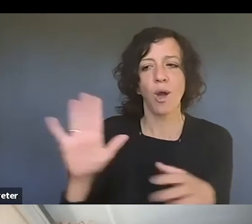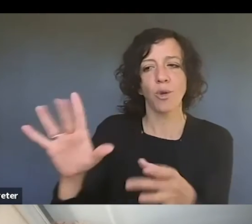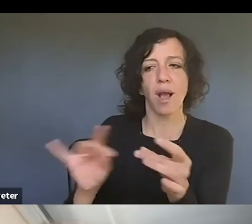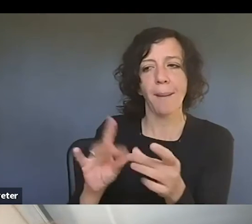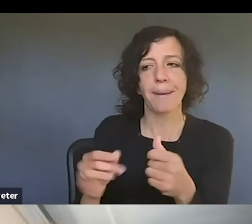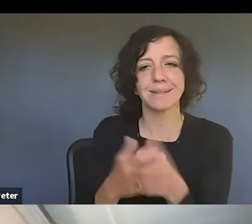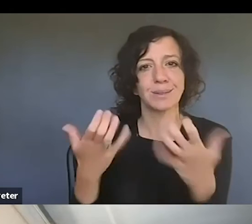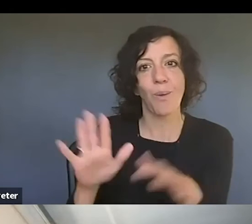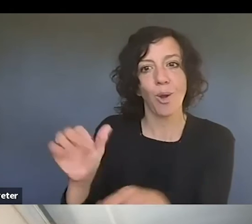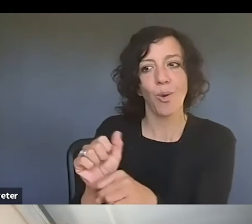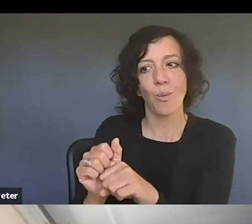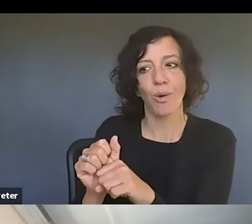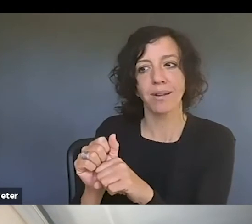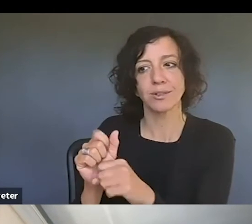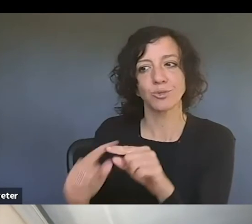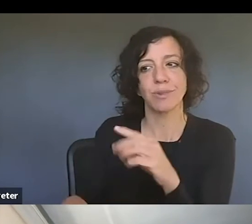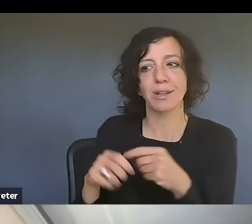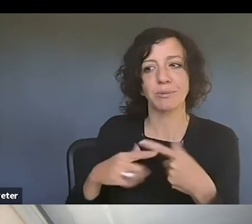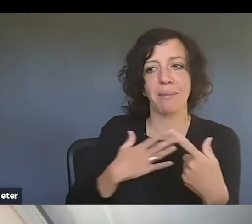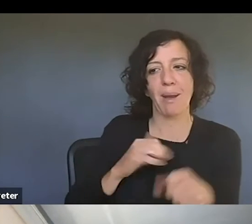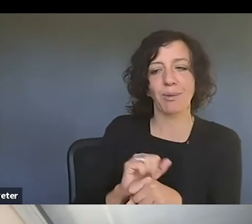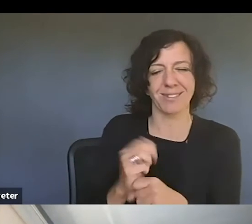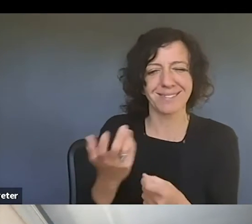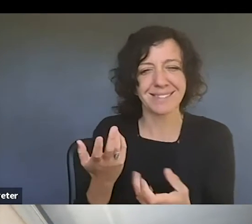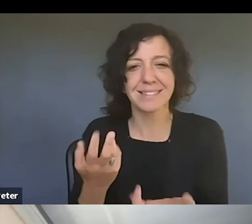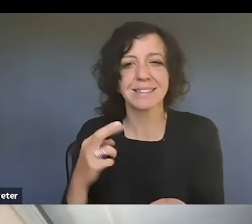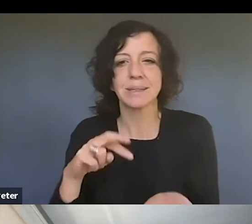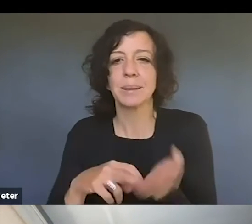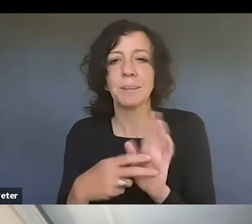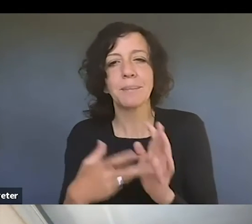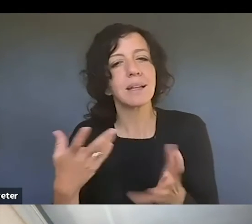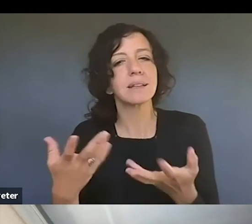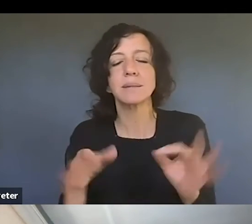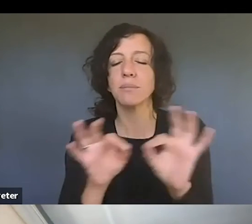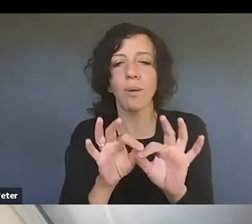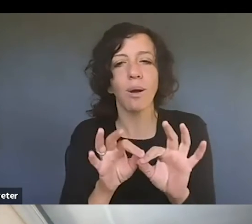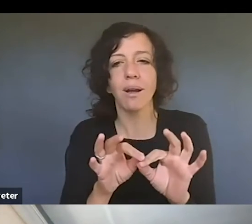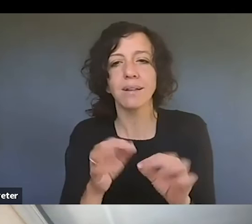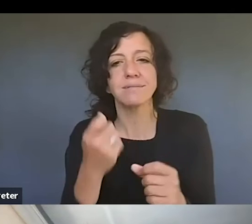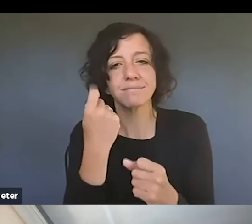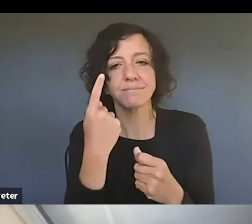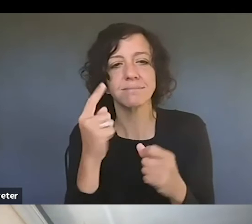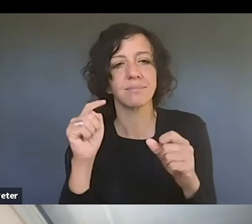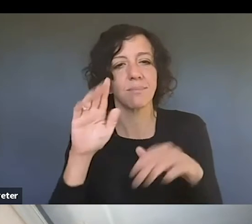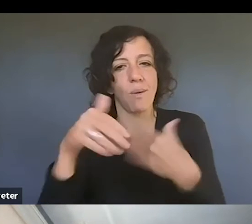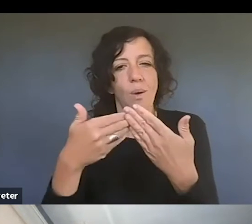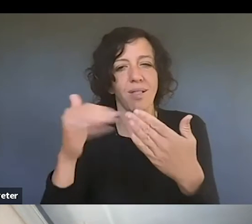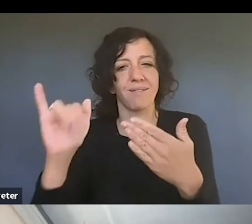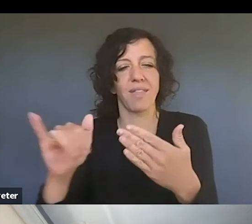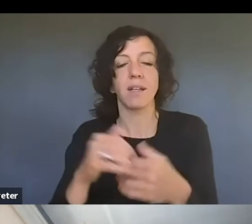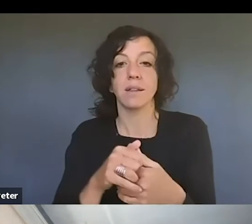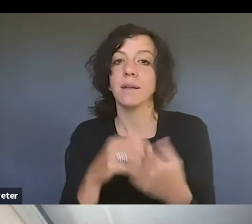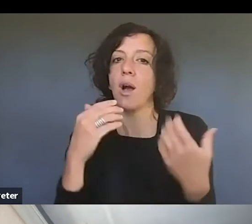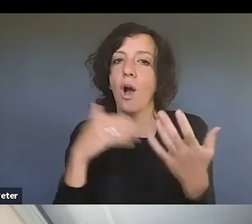comment on somebody's work who is particularly litigious or, you know, um, and so those are the areas where